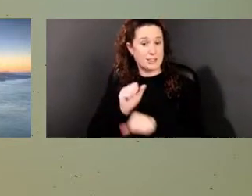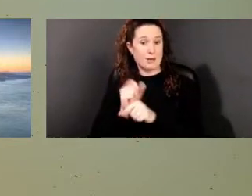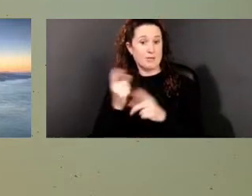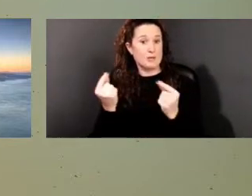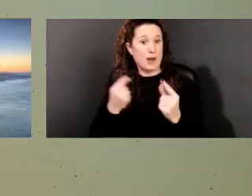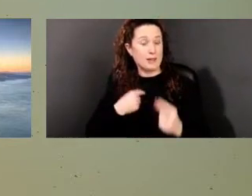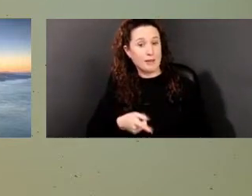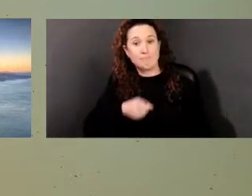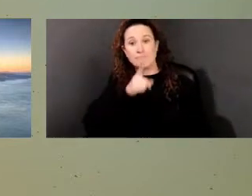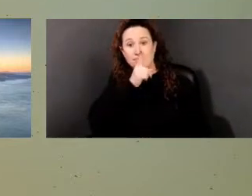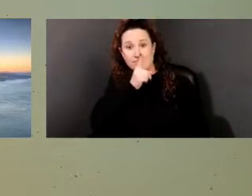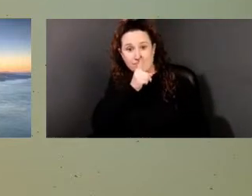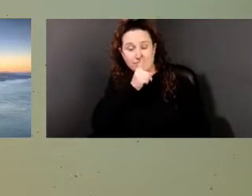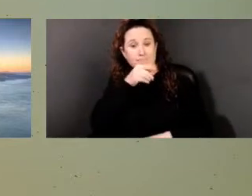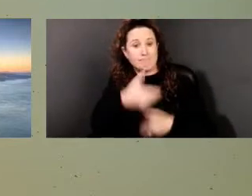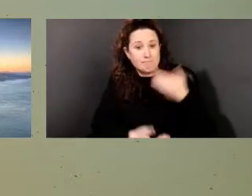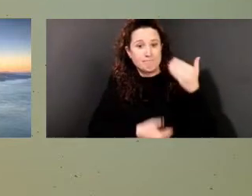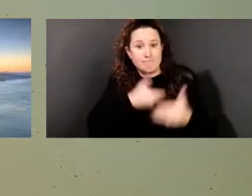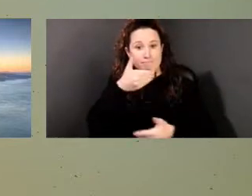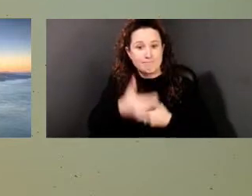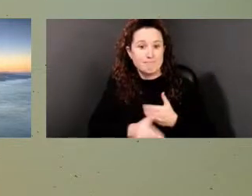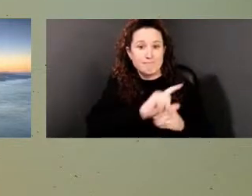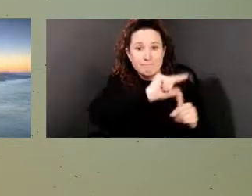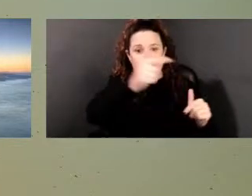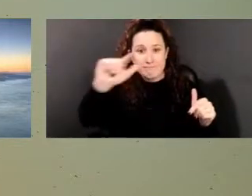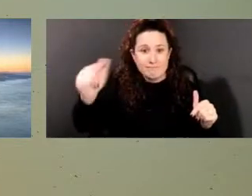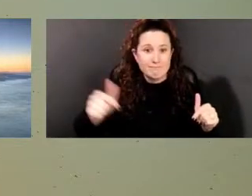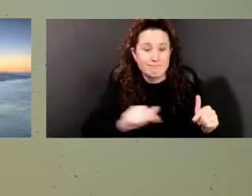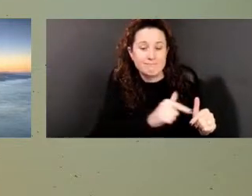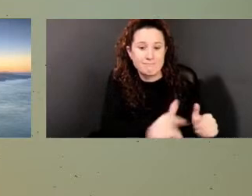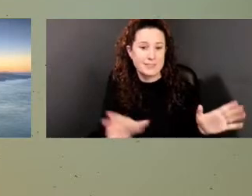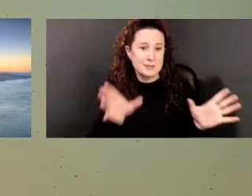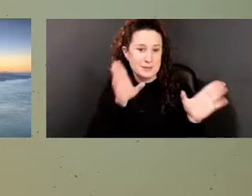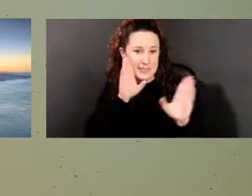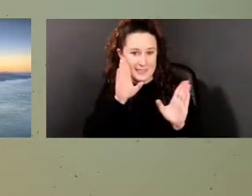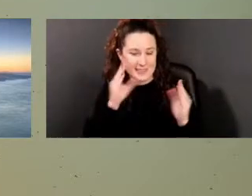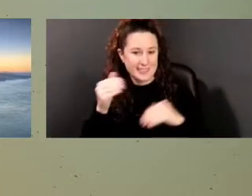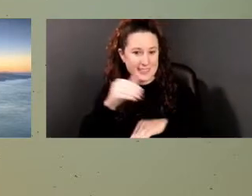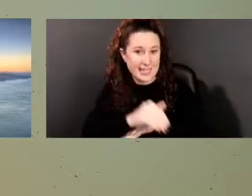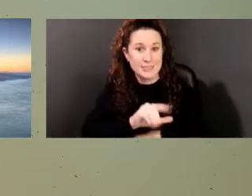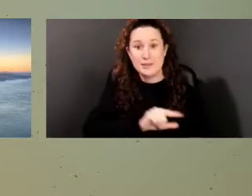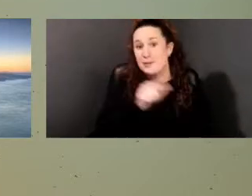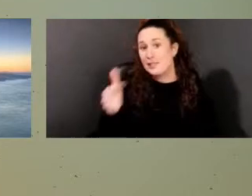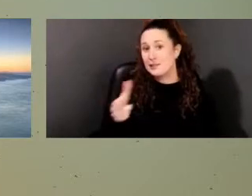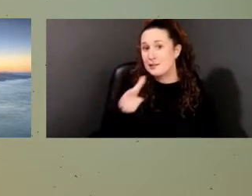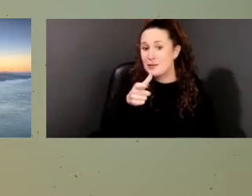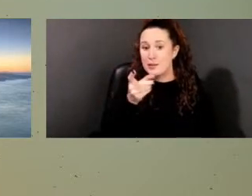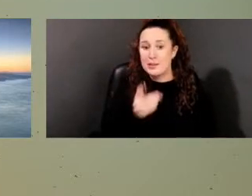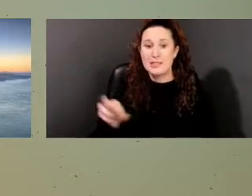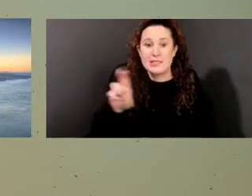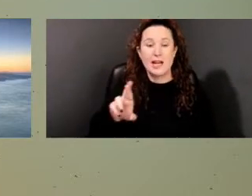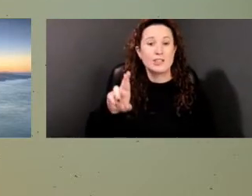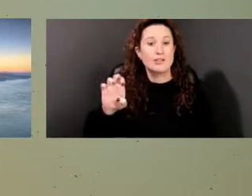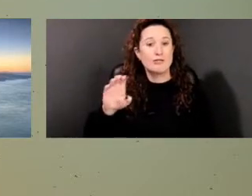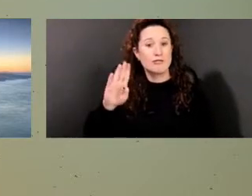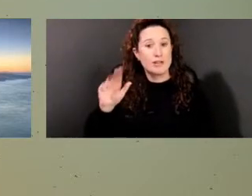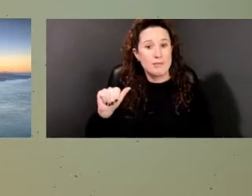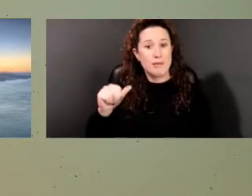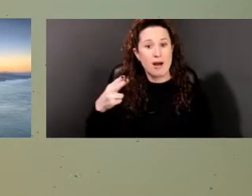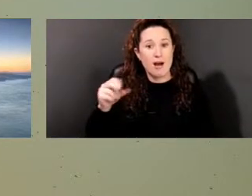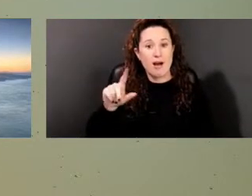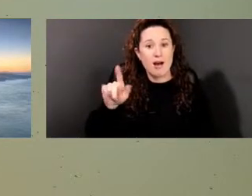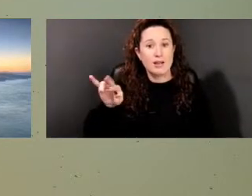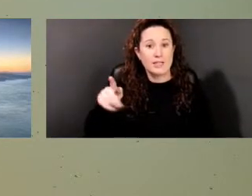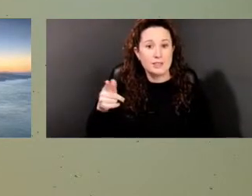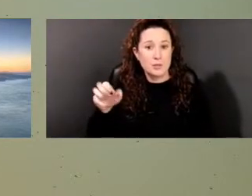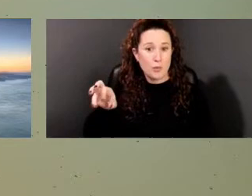folks that are with us. And next up is Dr. Reba Hollingsworth. Thank you for joining us.